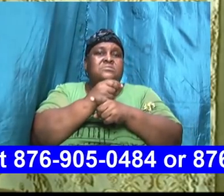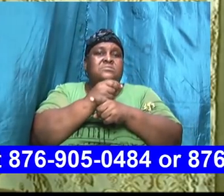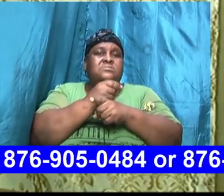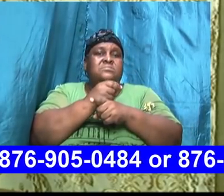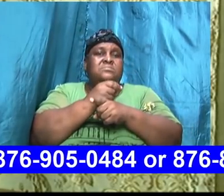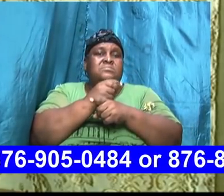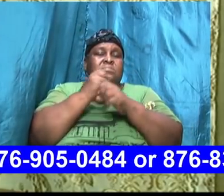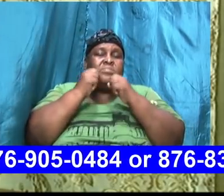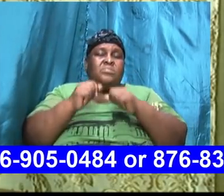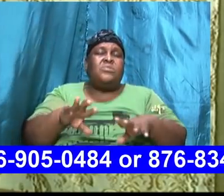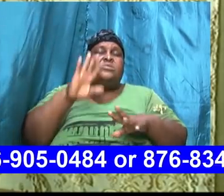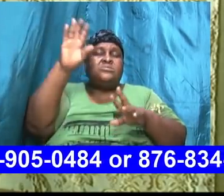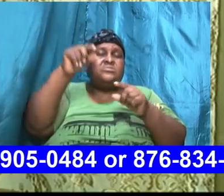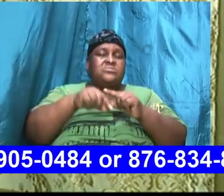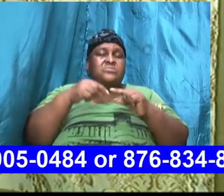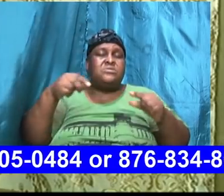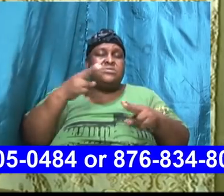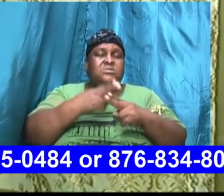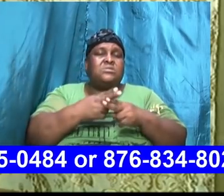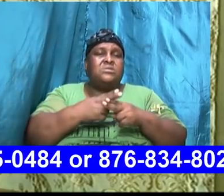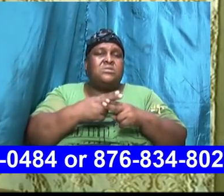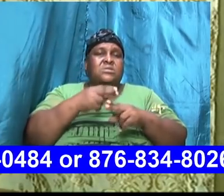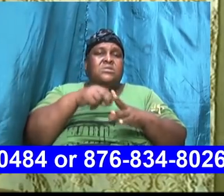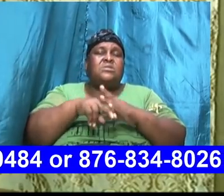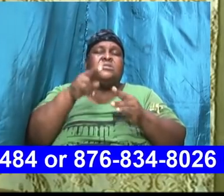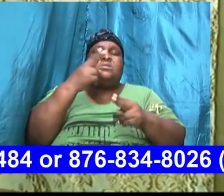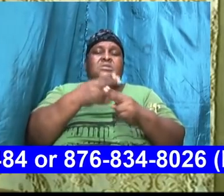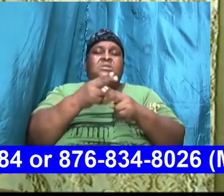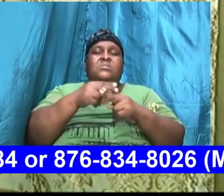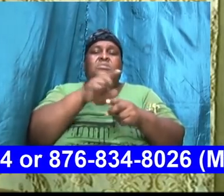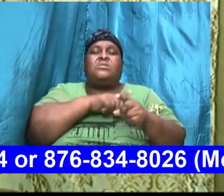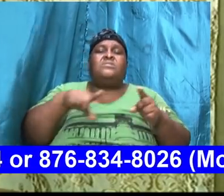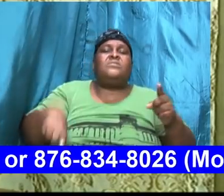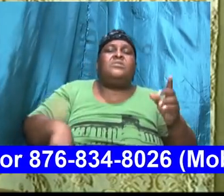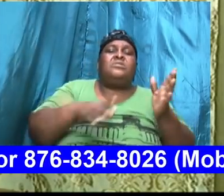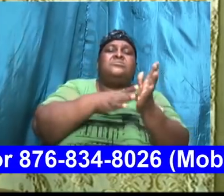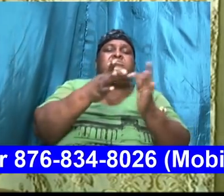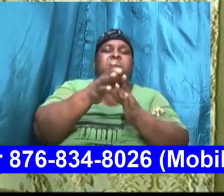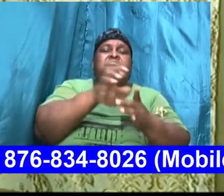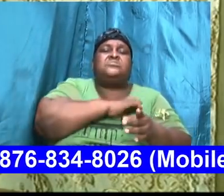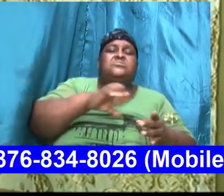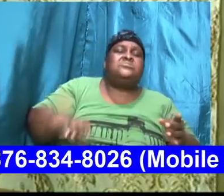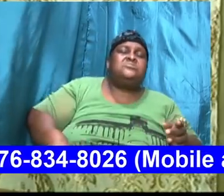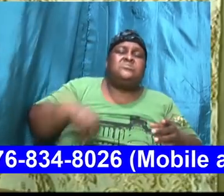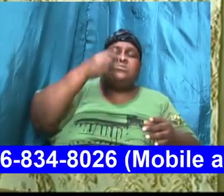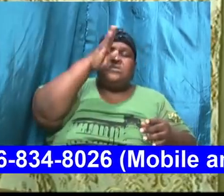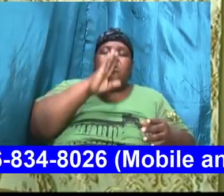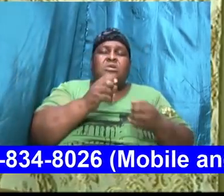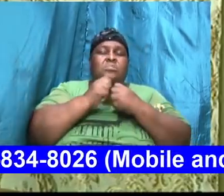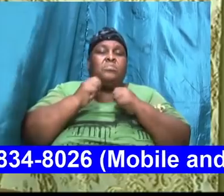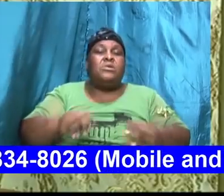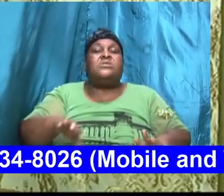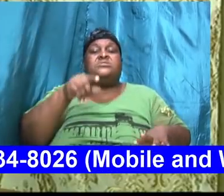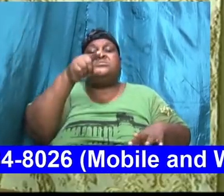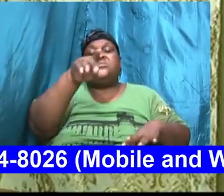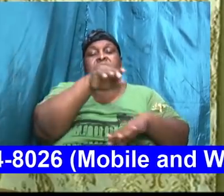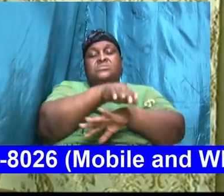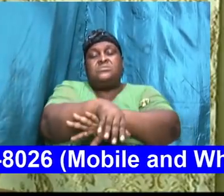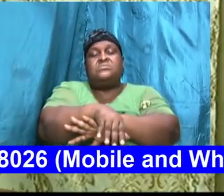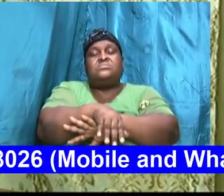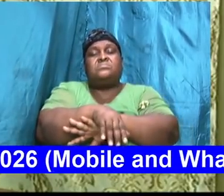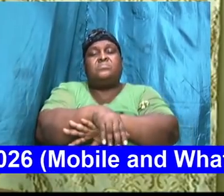we bless your great name in the name of the Lord Jesus Christ God bless you tonight